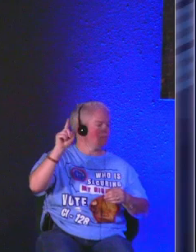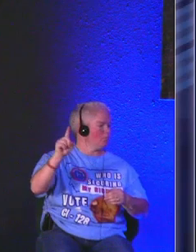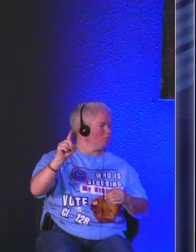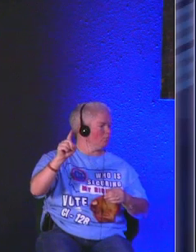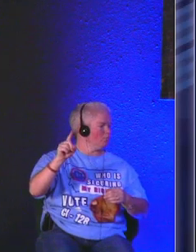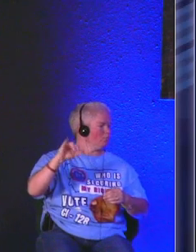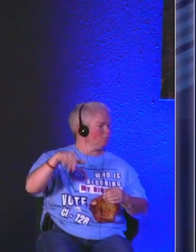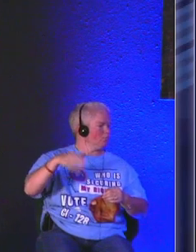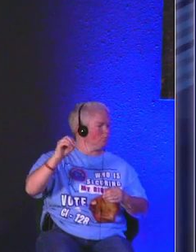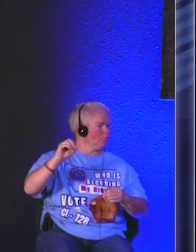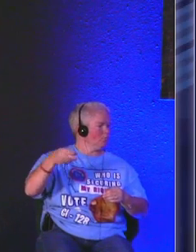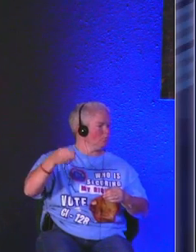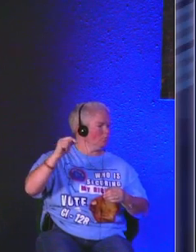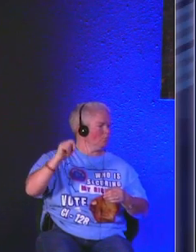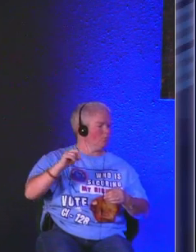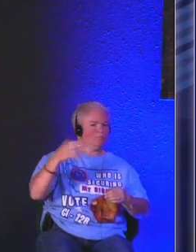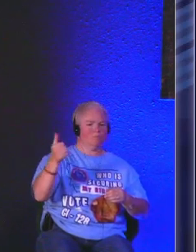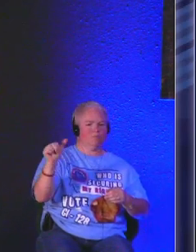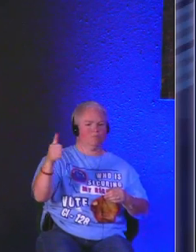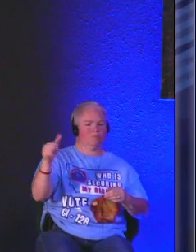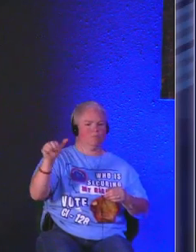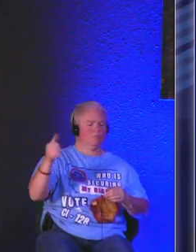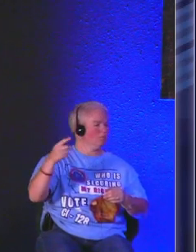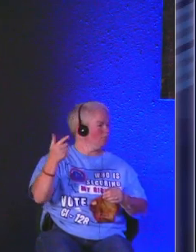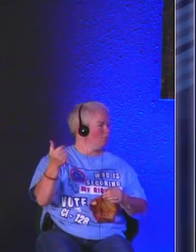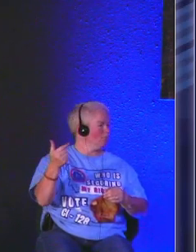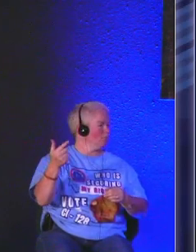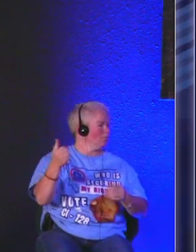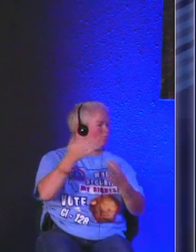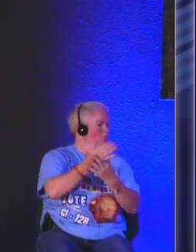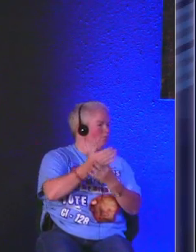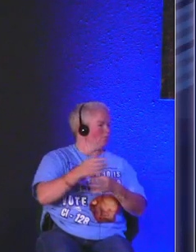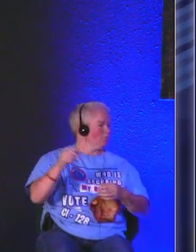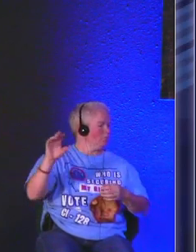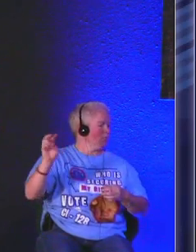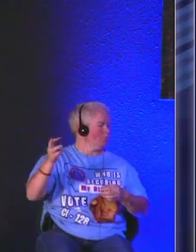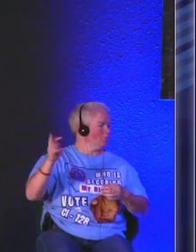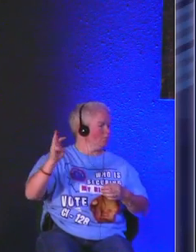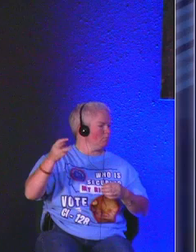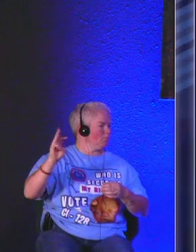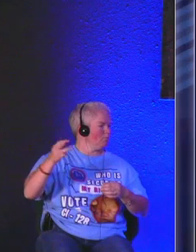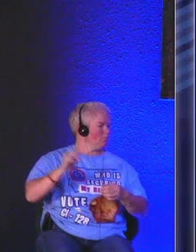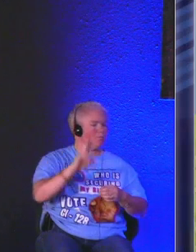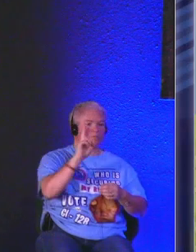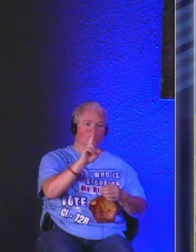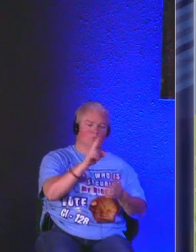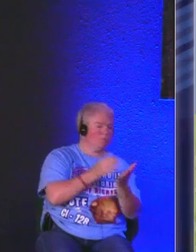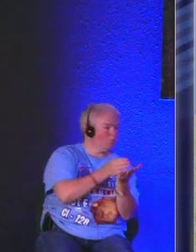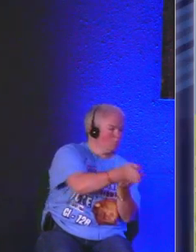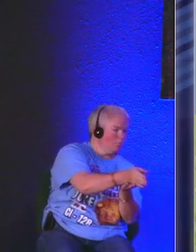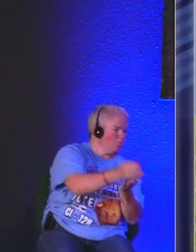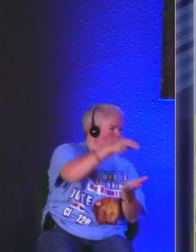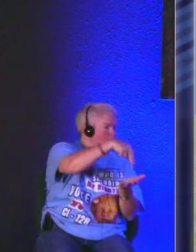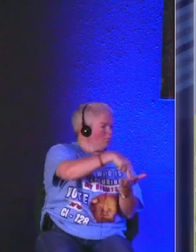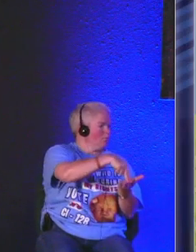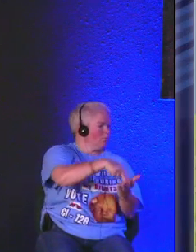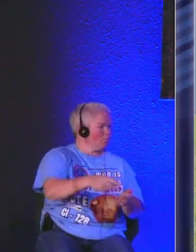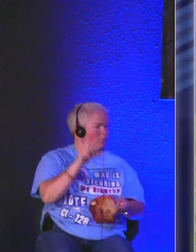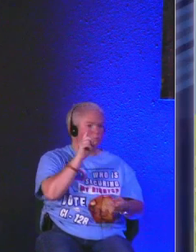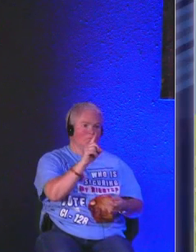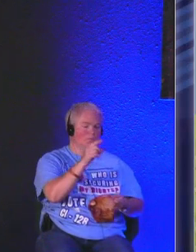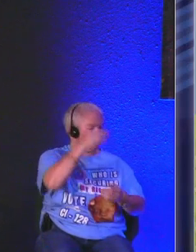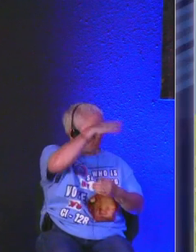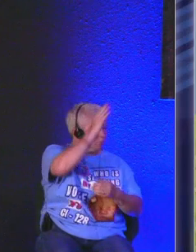11 through 16 affirm two truths that we can stand on first truth God